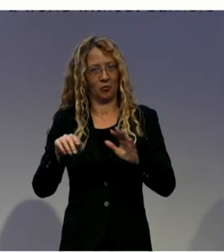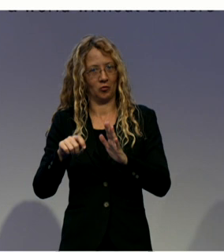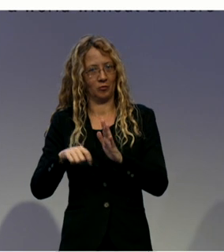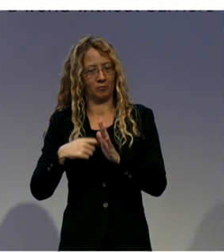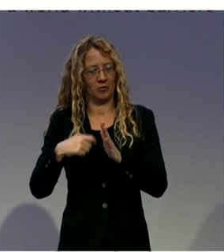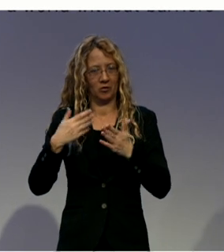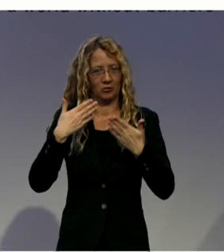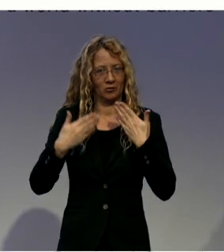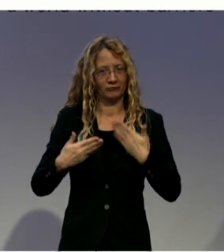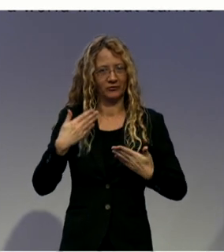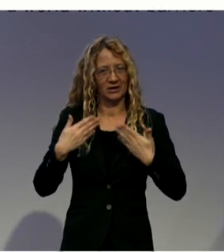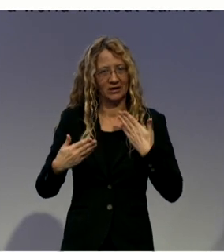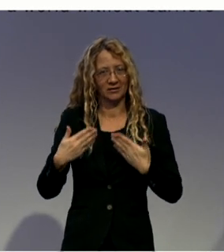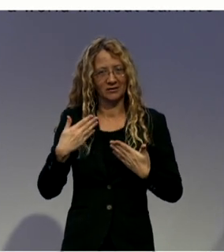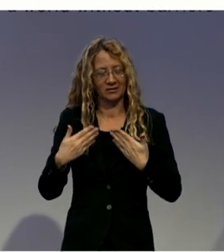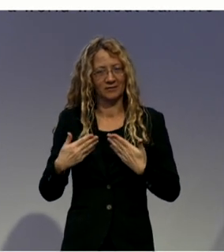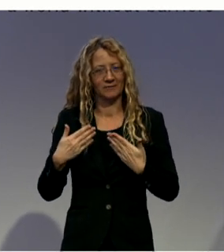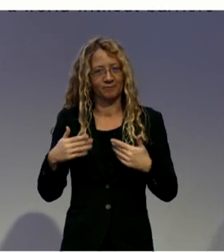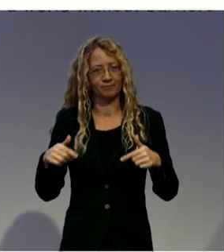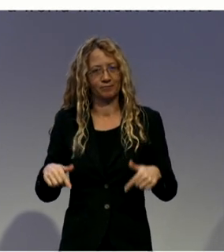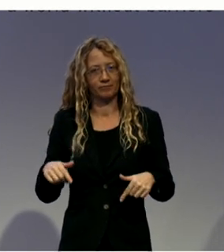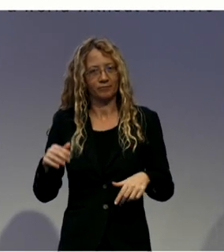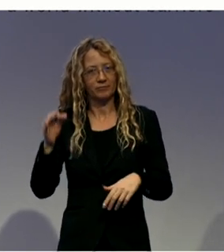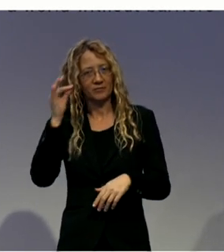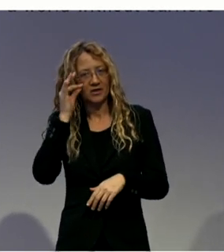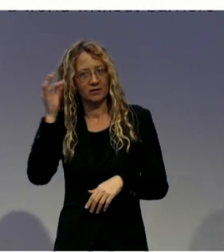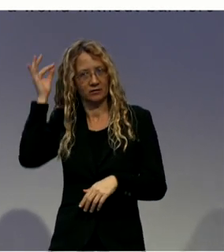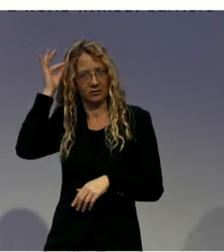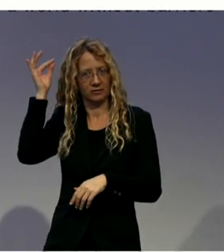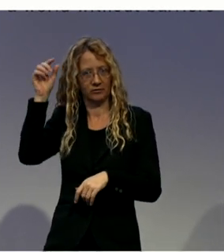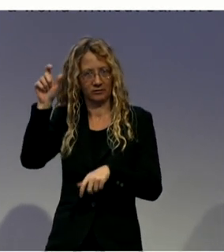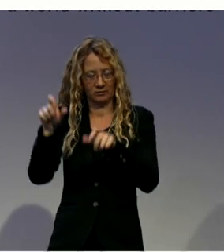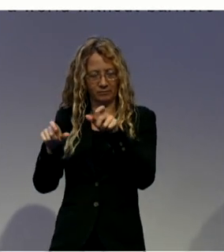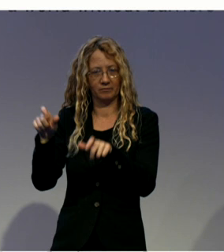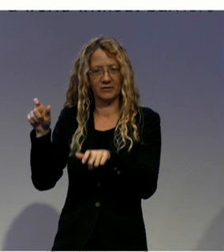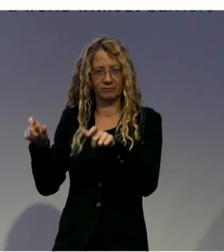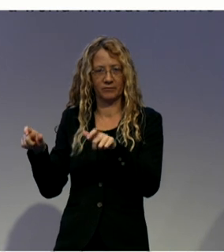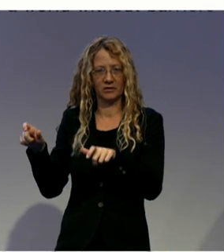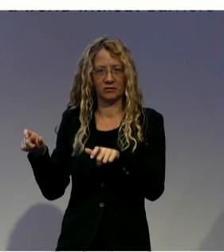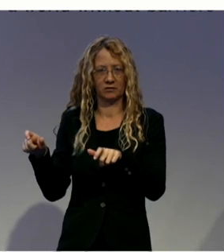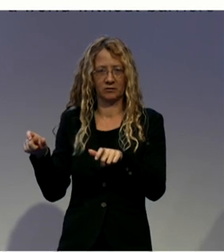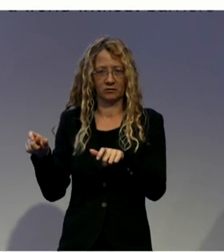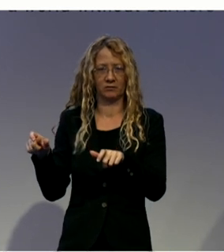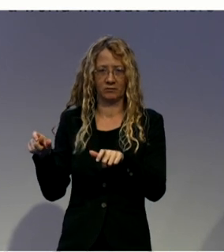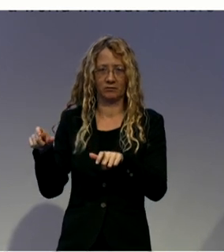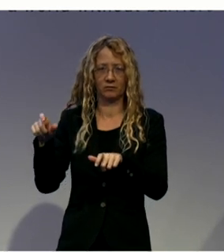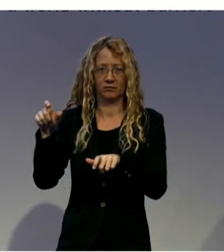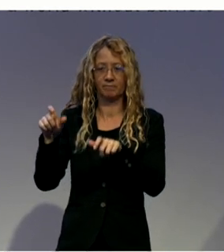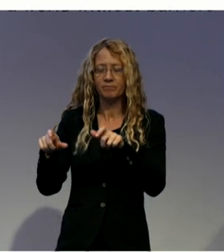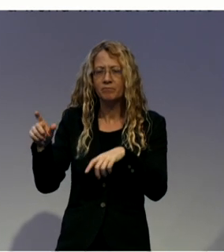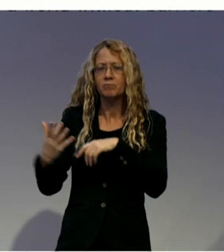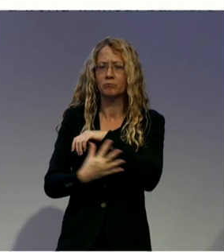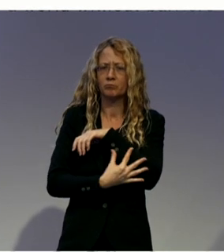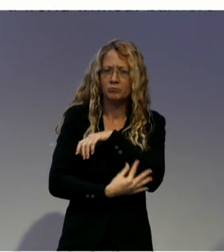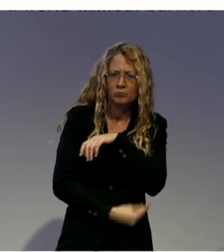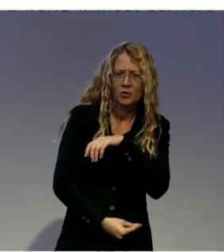minority, indigenous women, people with less resources and economical poverty, living in